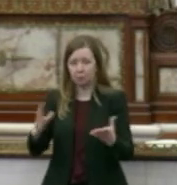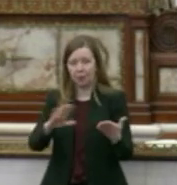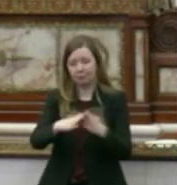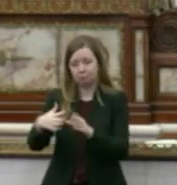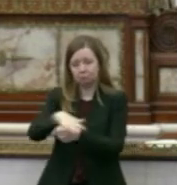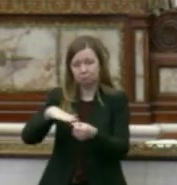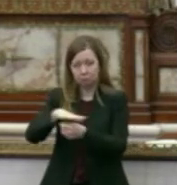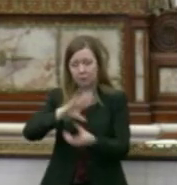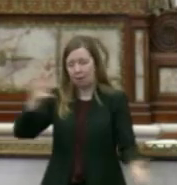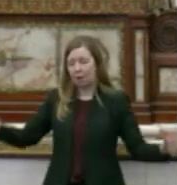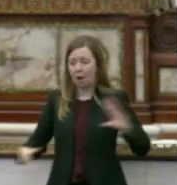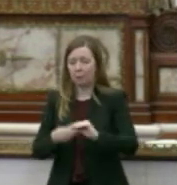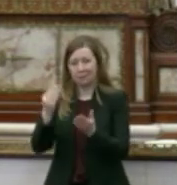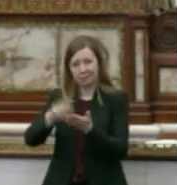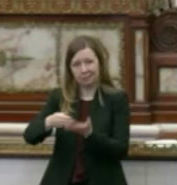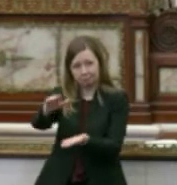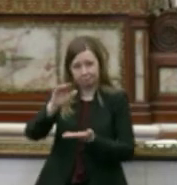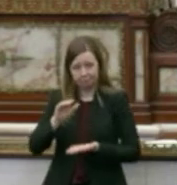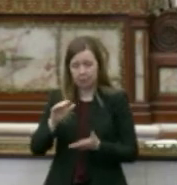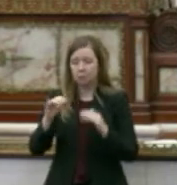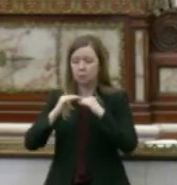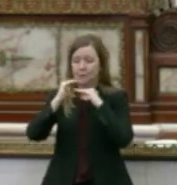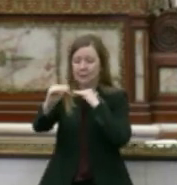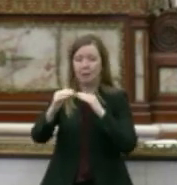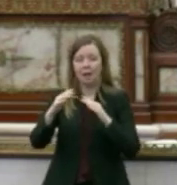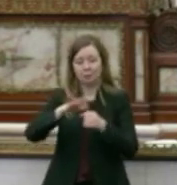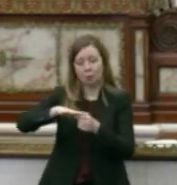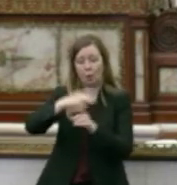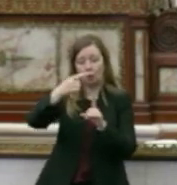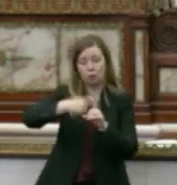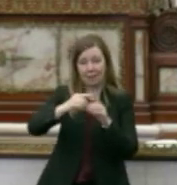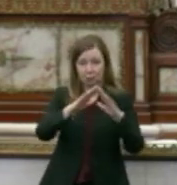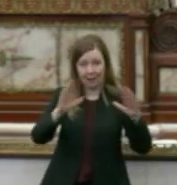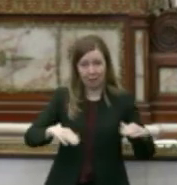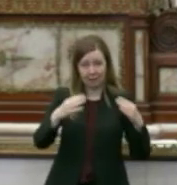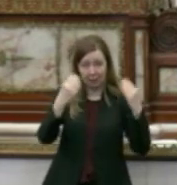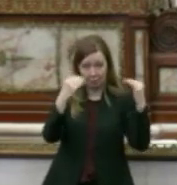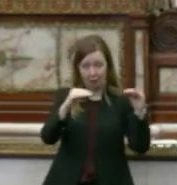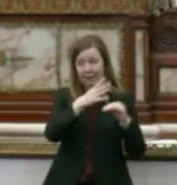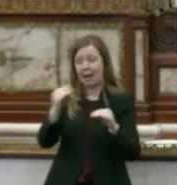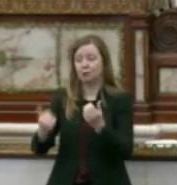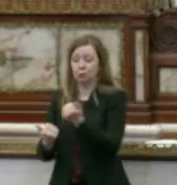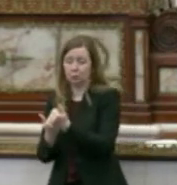a comprehensive relief package, to stabilize the local rental housing market, and support property owners.